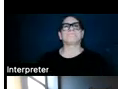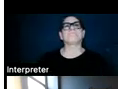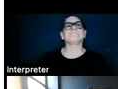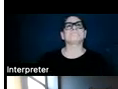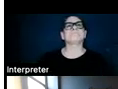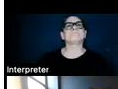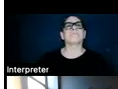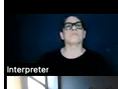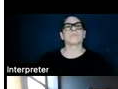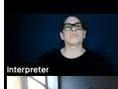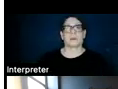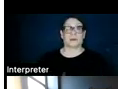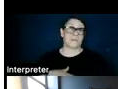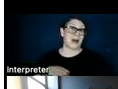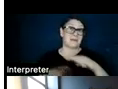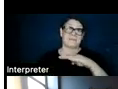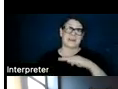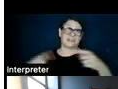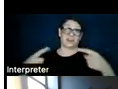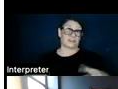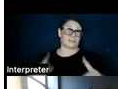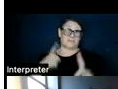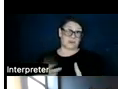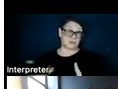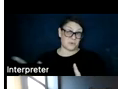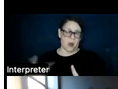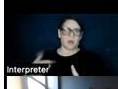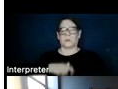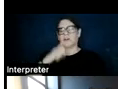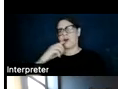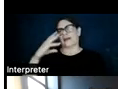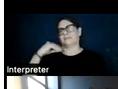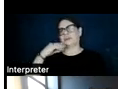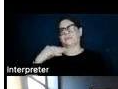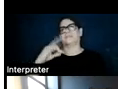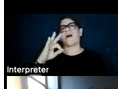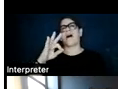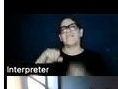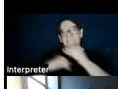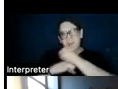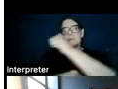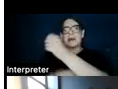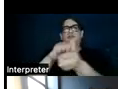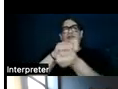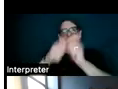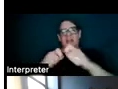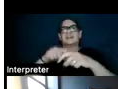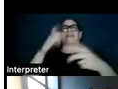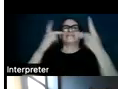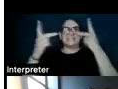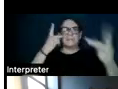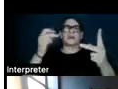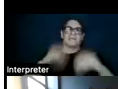My basic argument is that we're experiencing a fundamental shift in the visibility of energy land use.